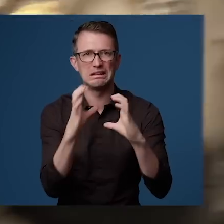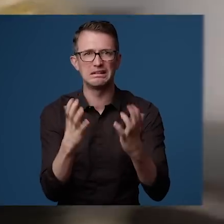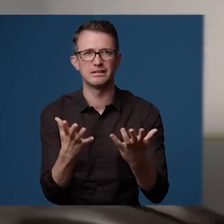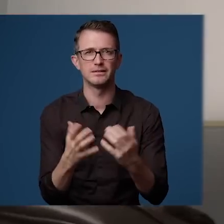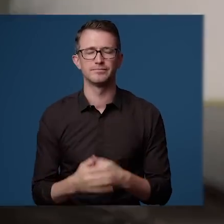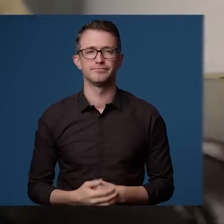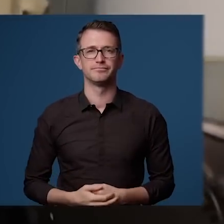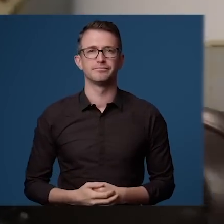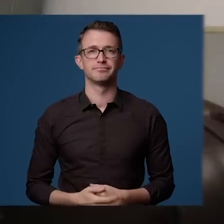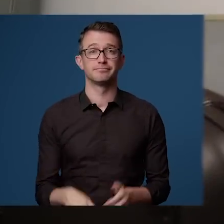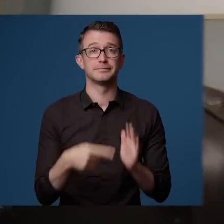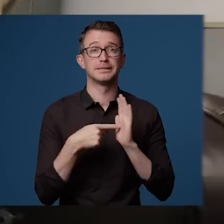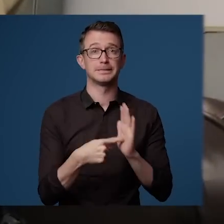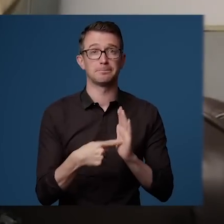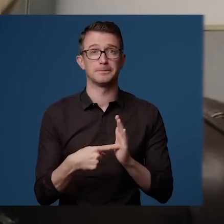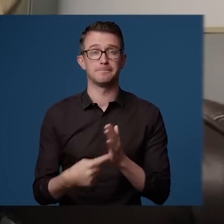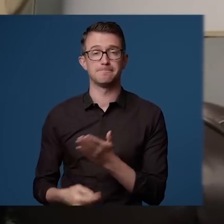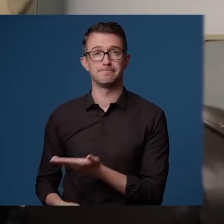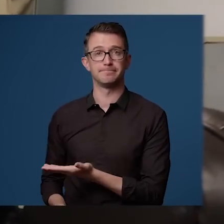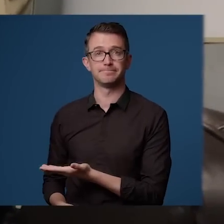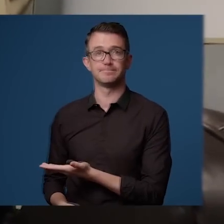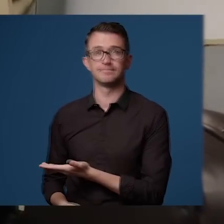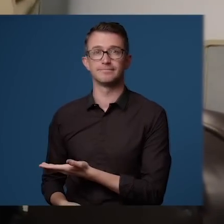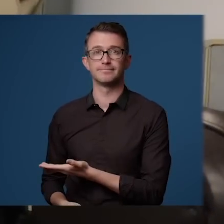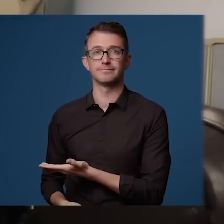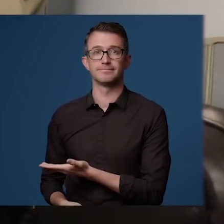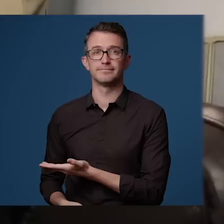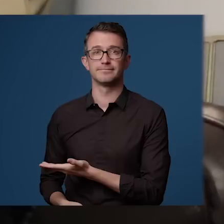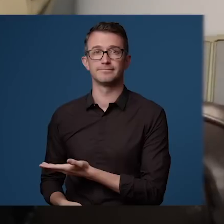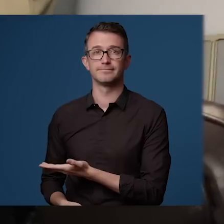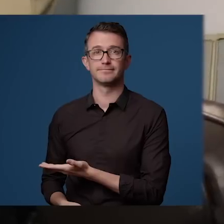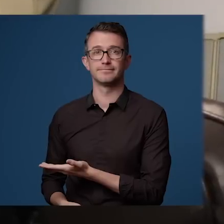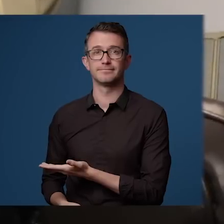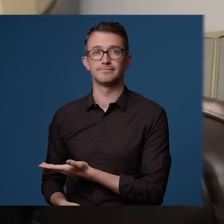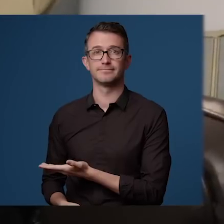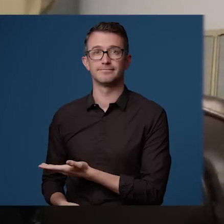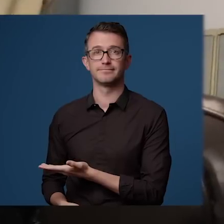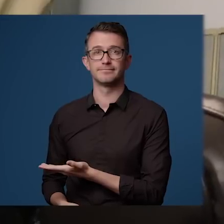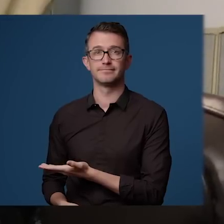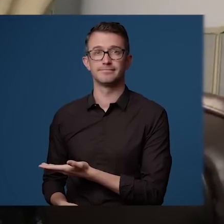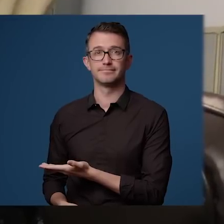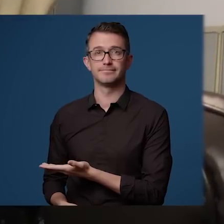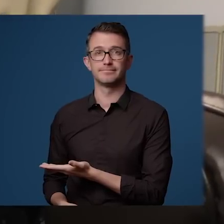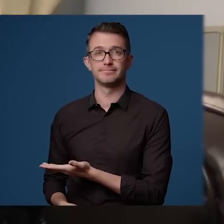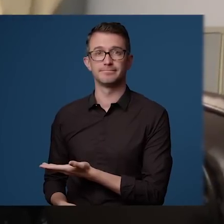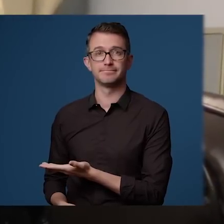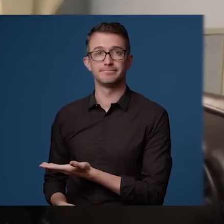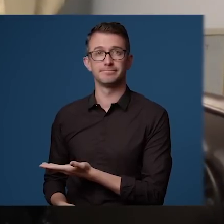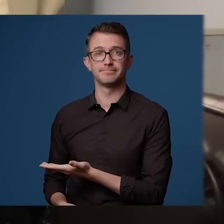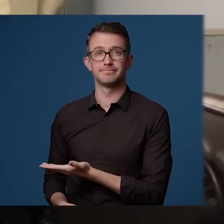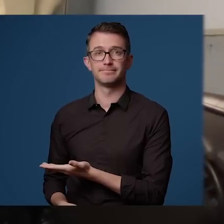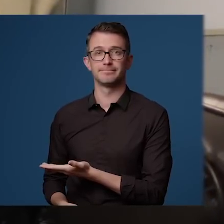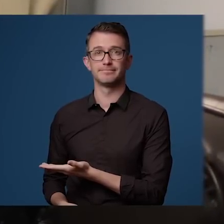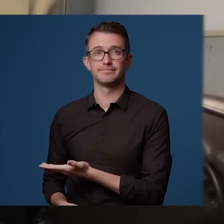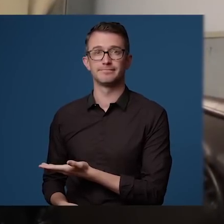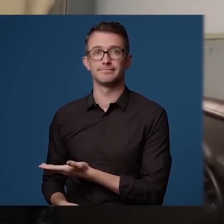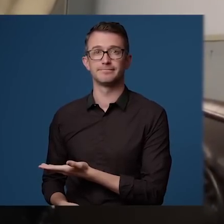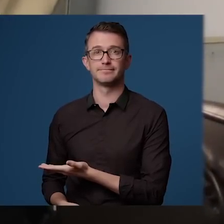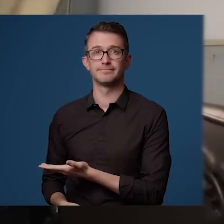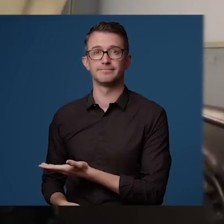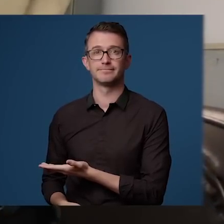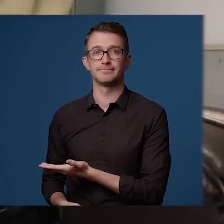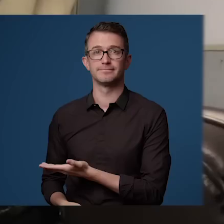This is if you violate, go back to jail, maybe up to